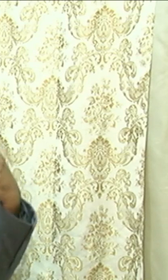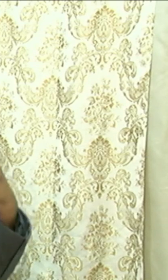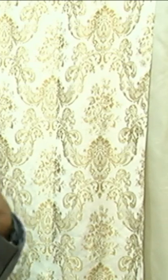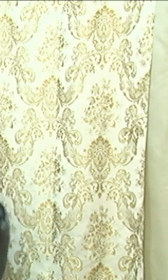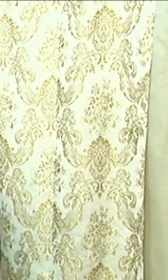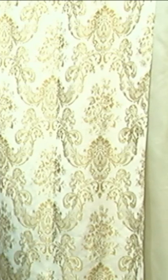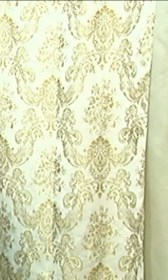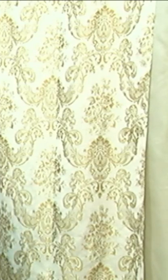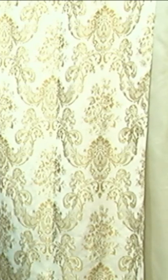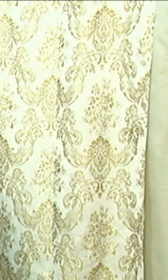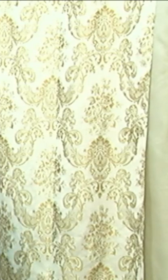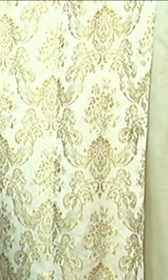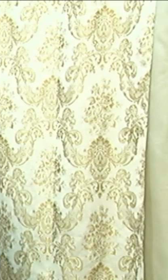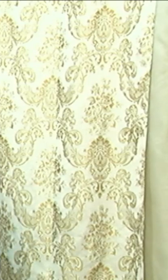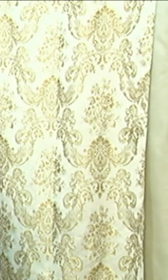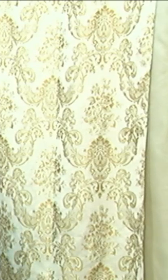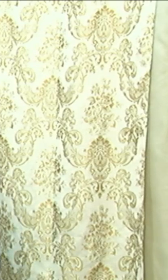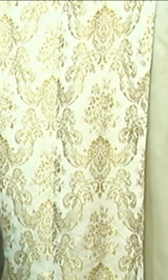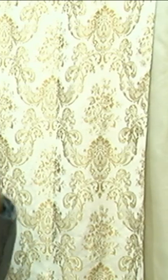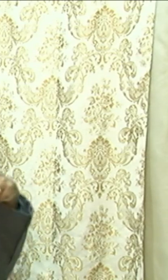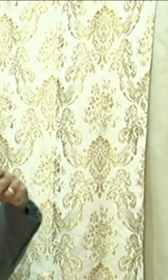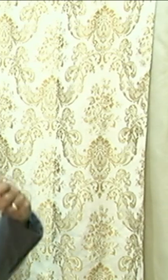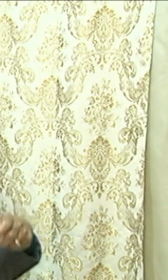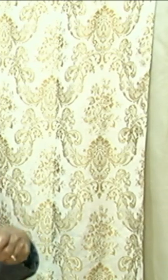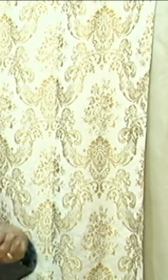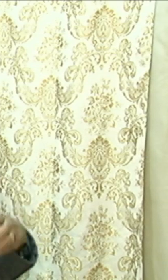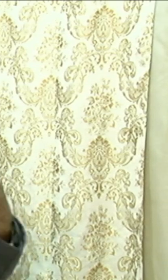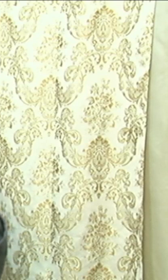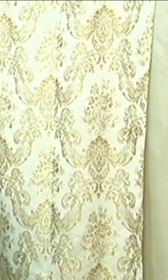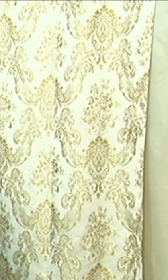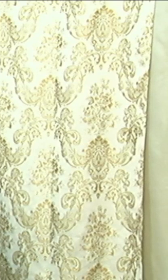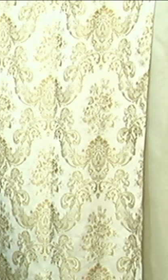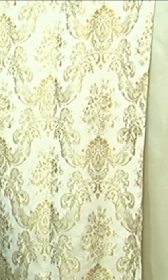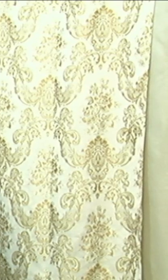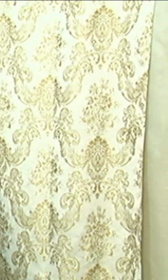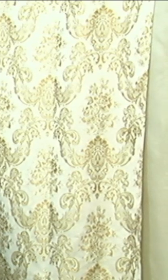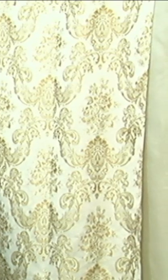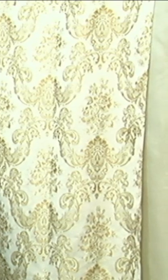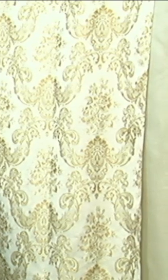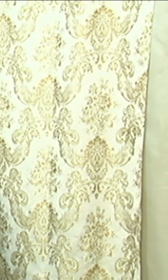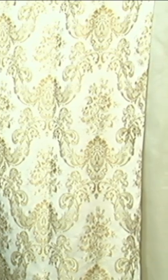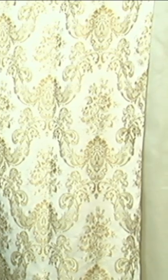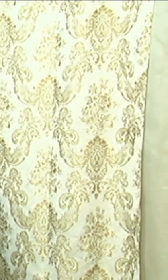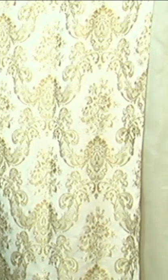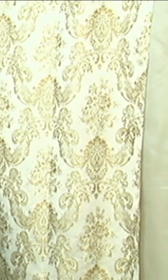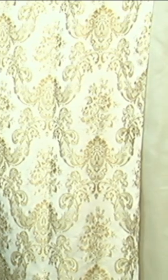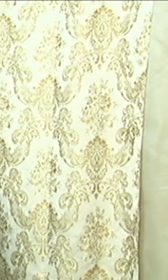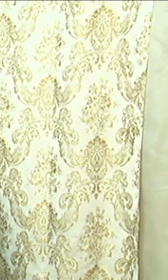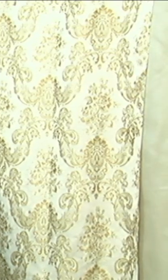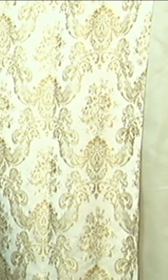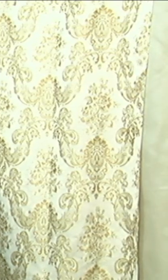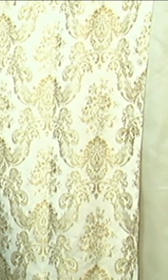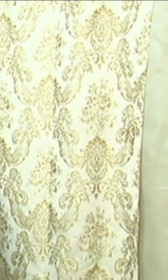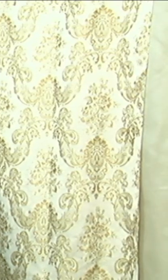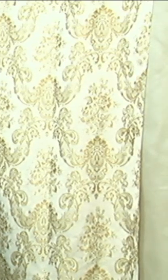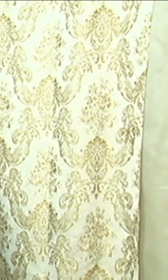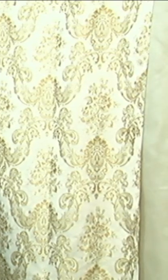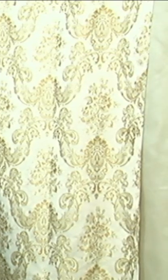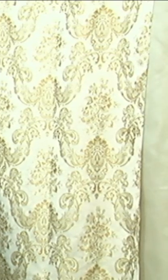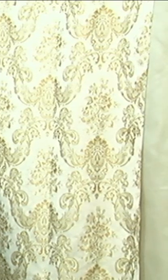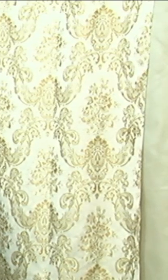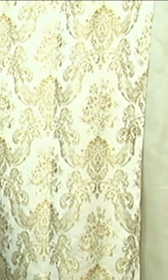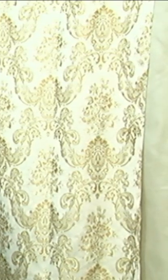hello this is our going through our segment of